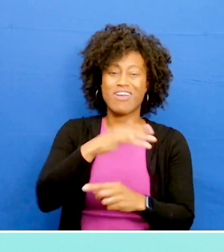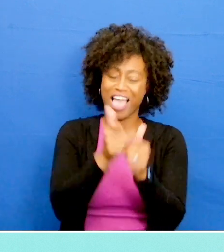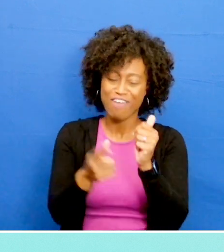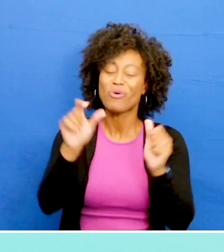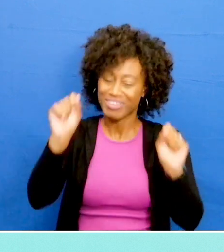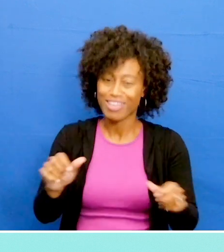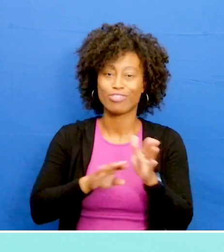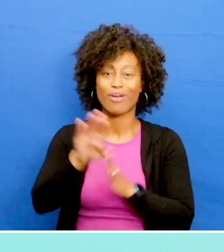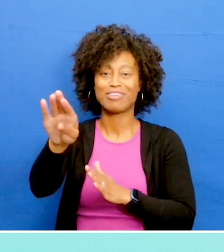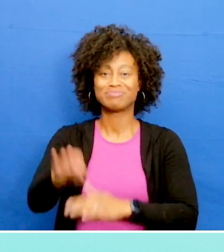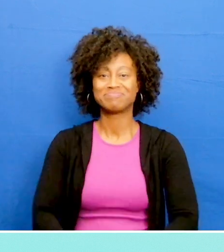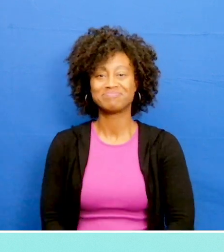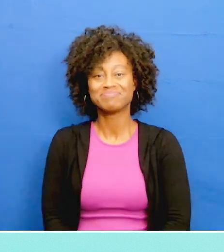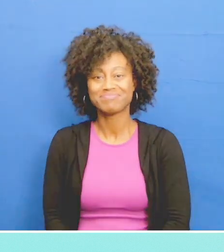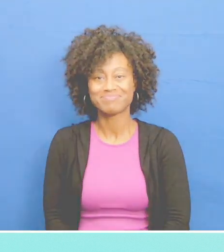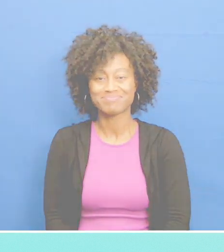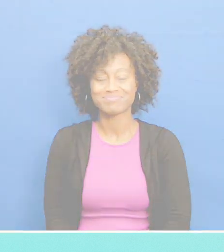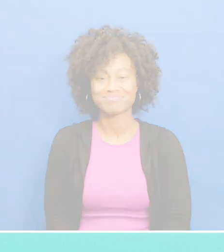environment where everyone can thrive.